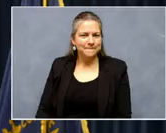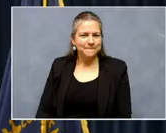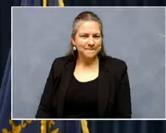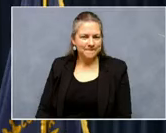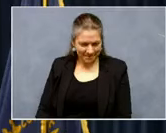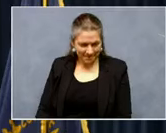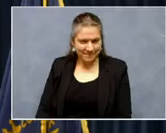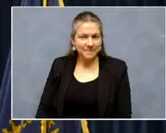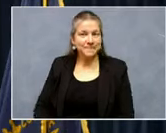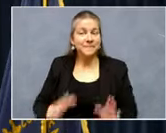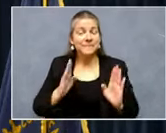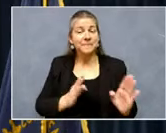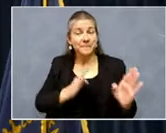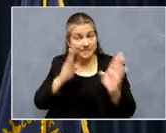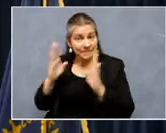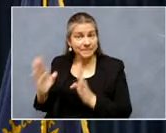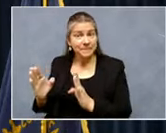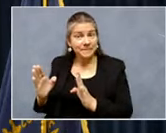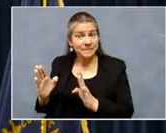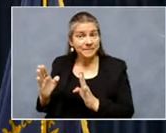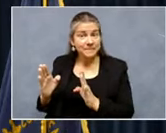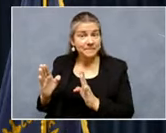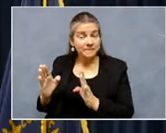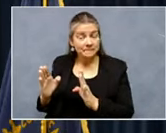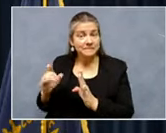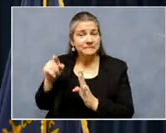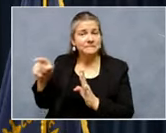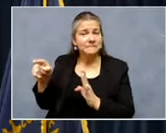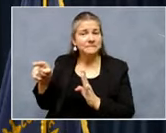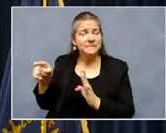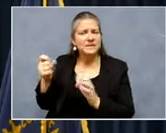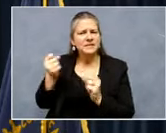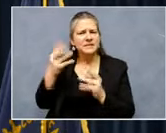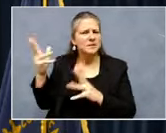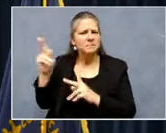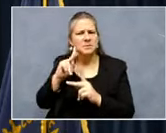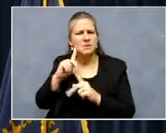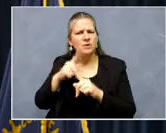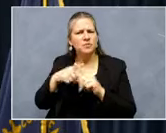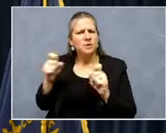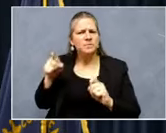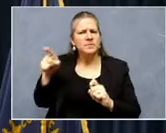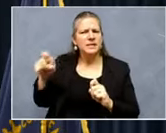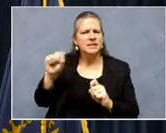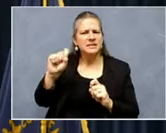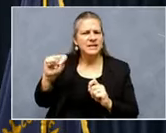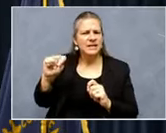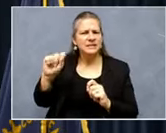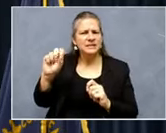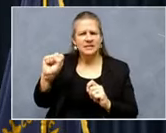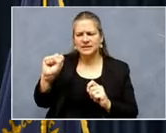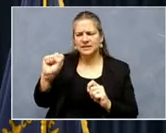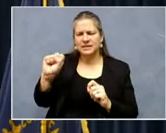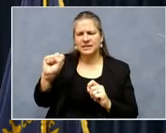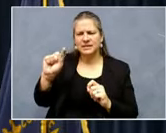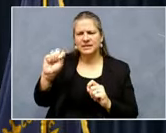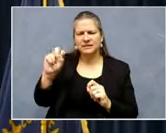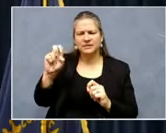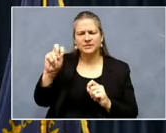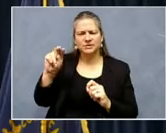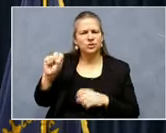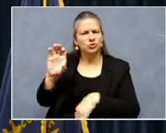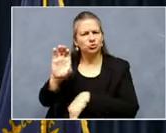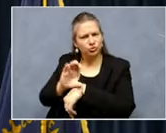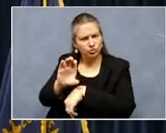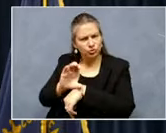next, uh, we're going to hear from a number of participants from St. Stephen's church. This church is doing their part to fight